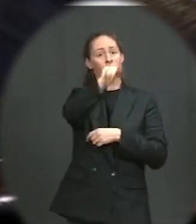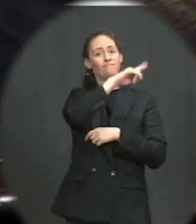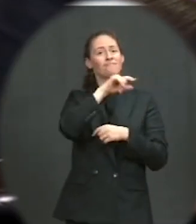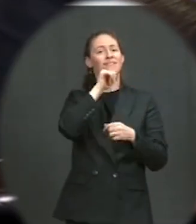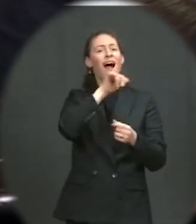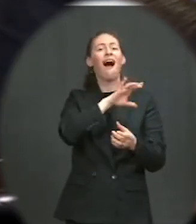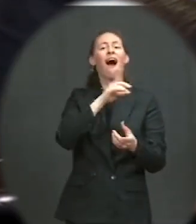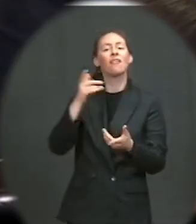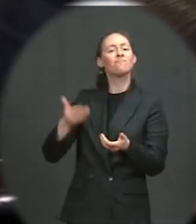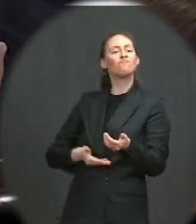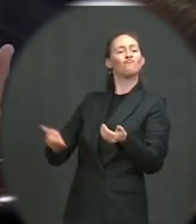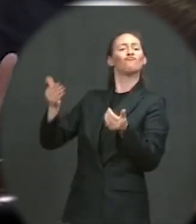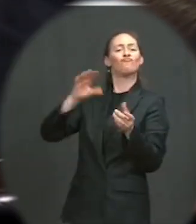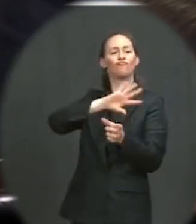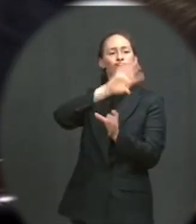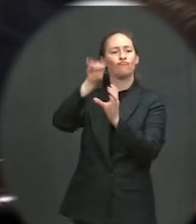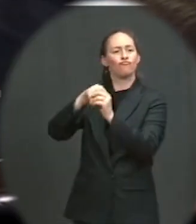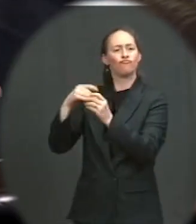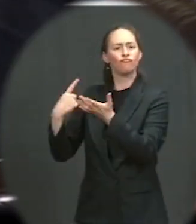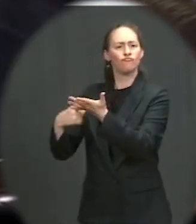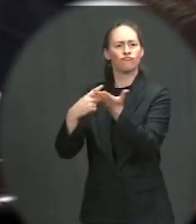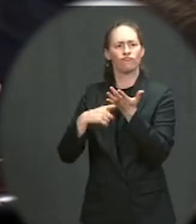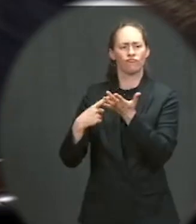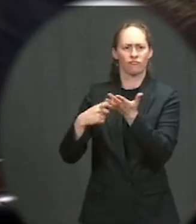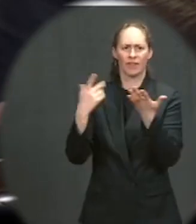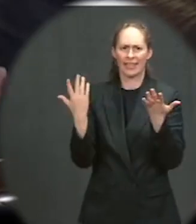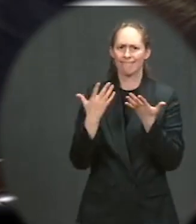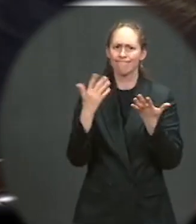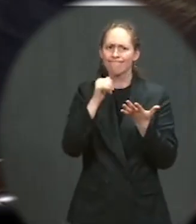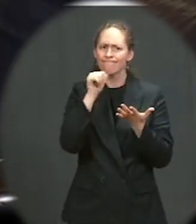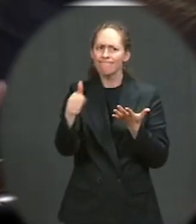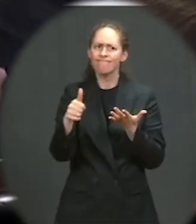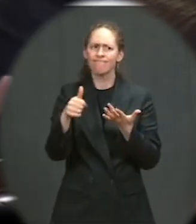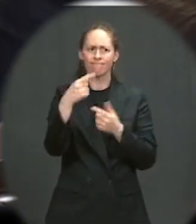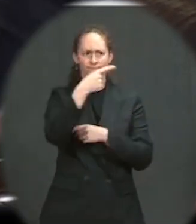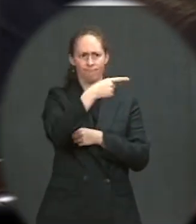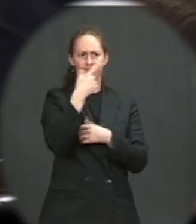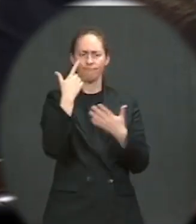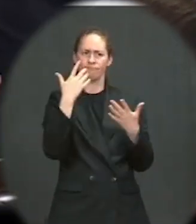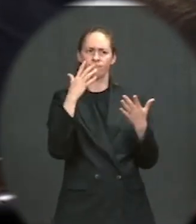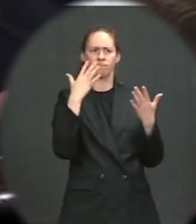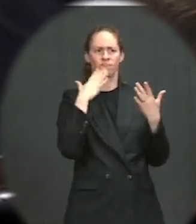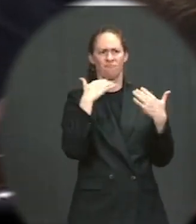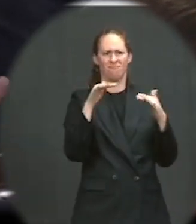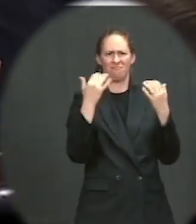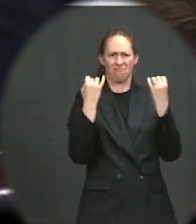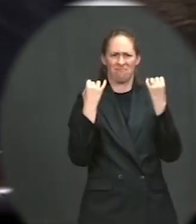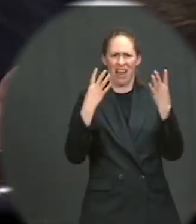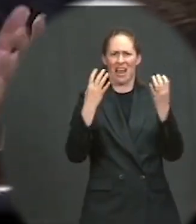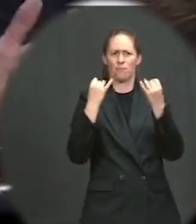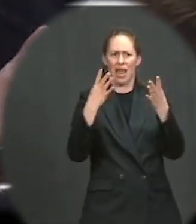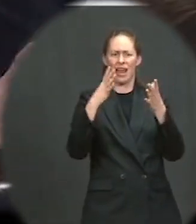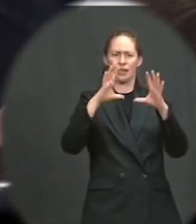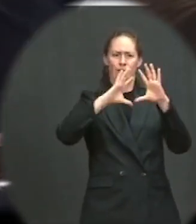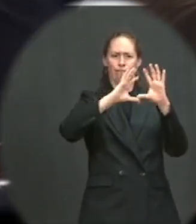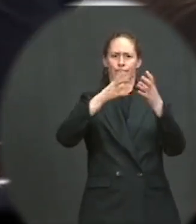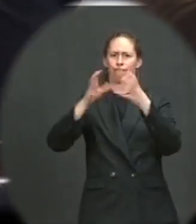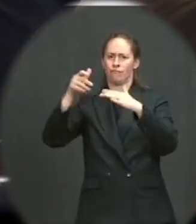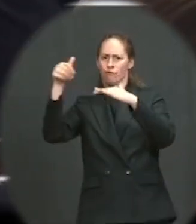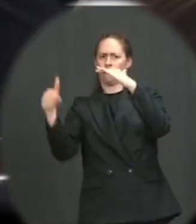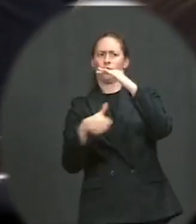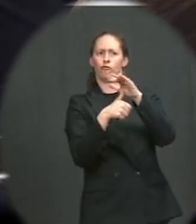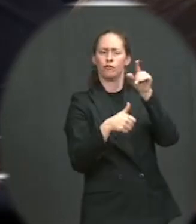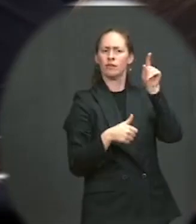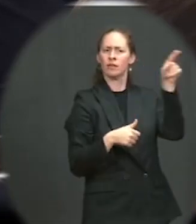His association represents dozens of the largest city police forces, the major city's chief association. I just wanted to ask